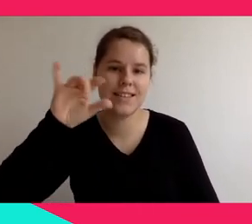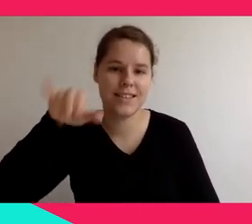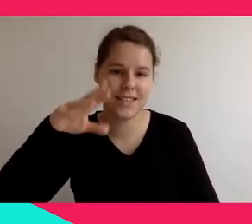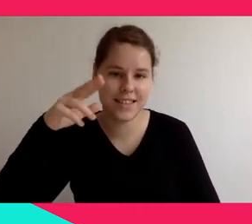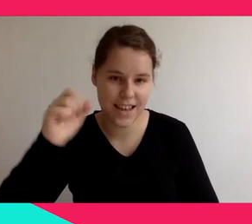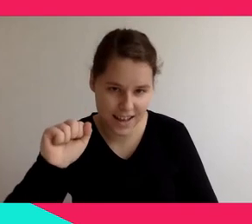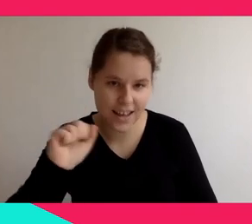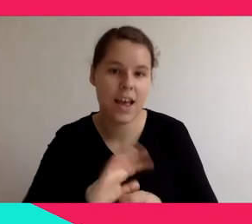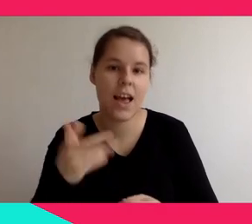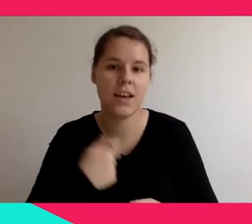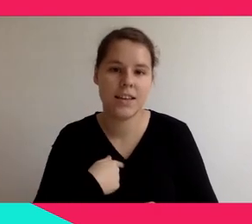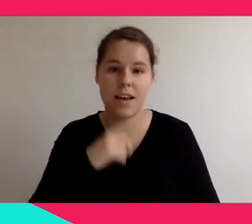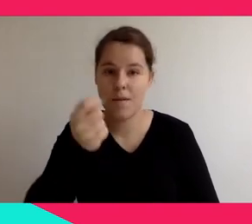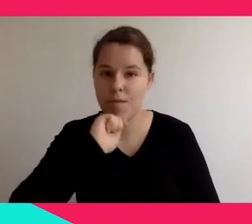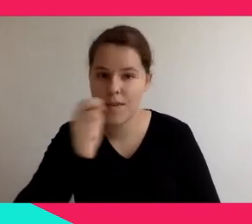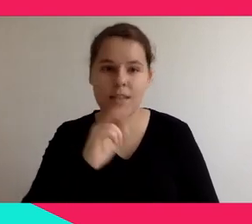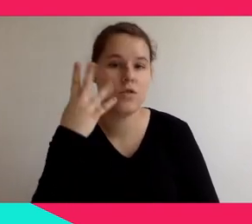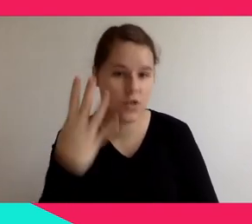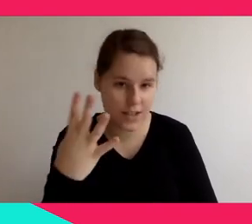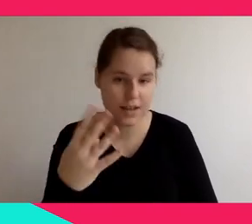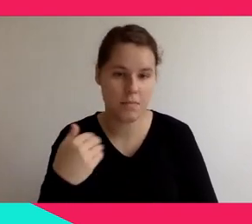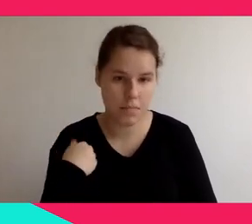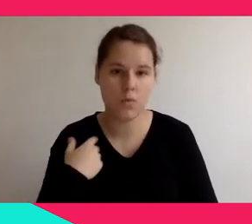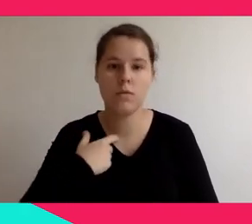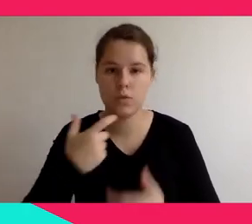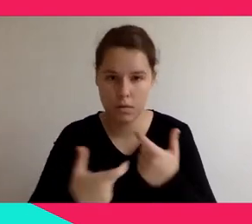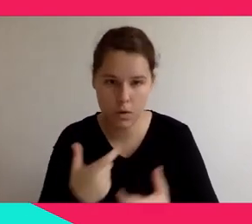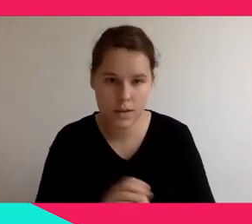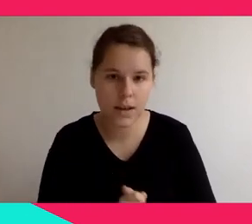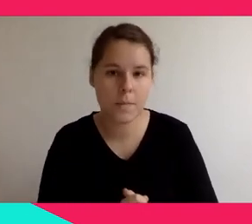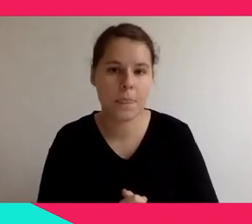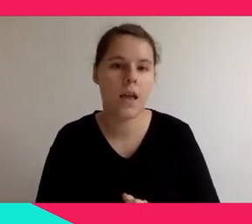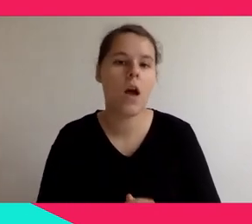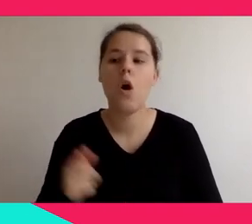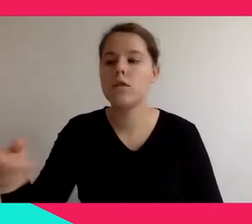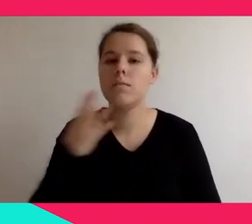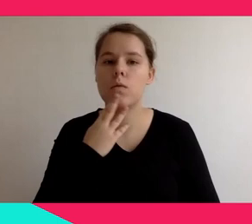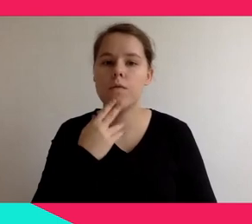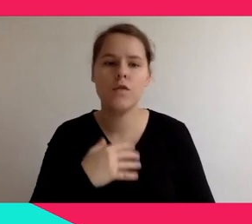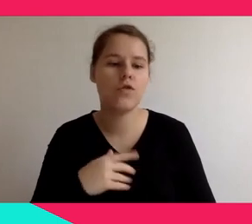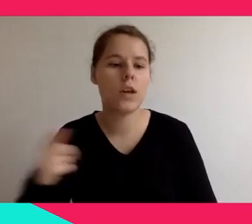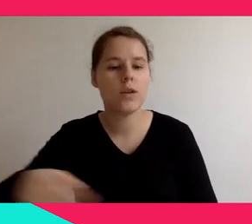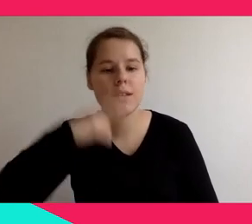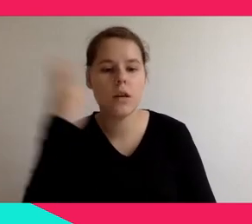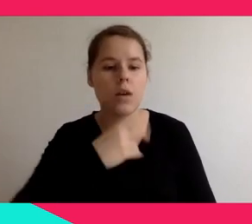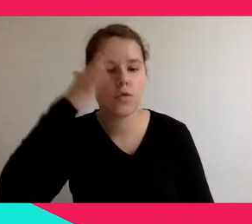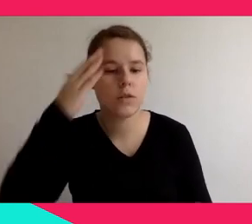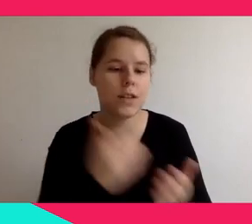this experience of like traveling back in time and this emotional engagement that is related with that.